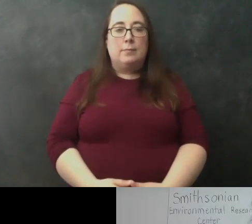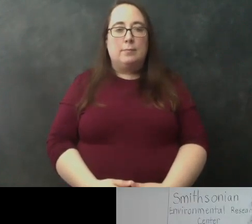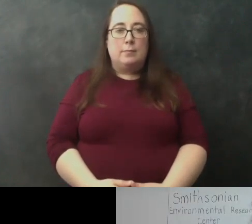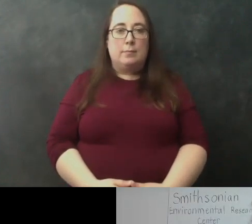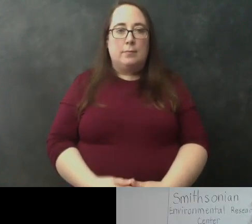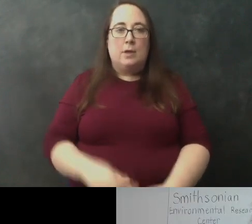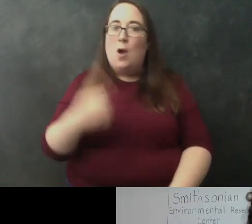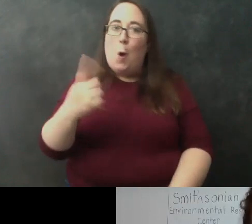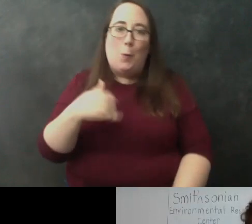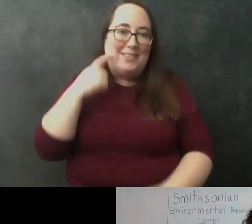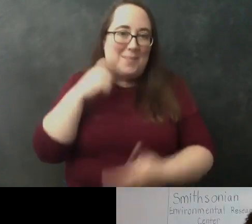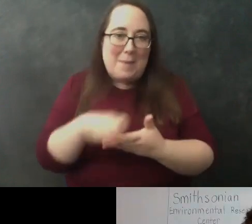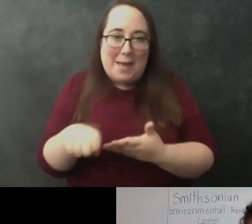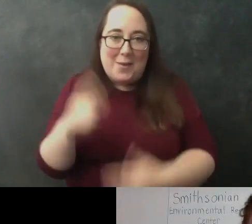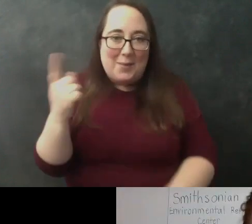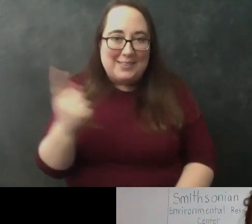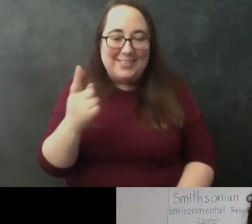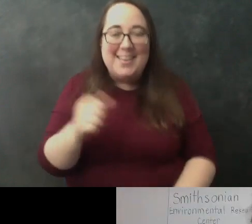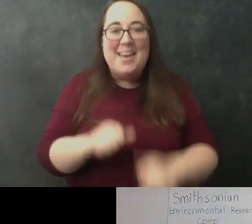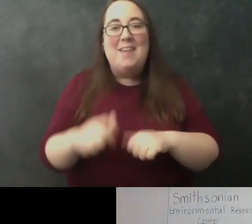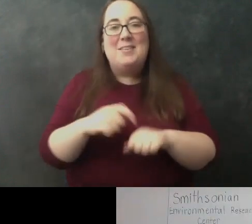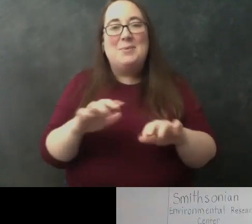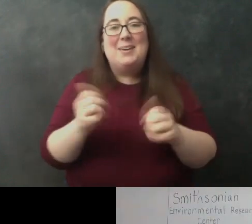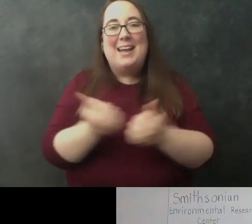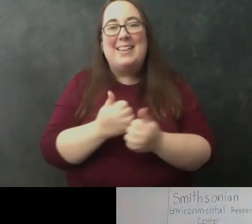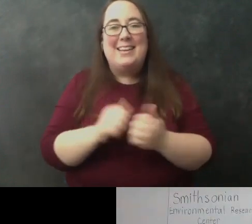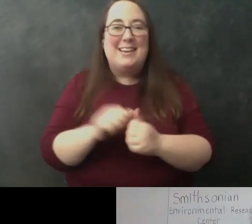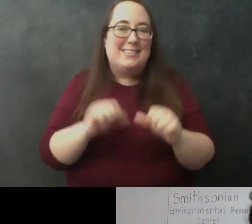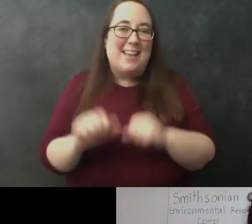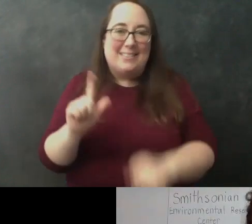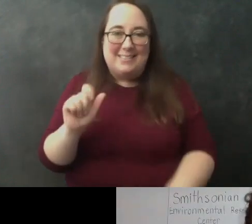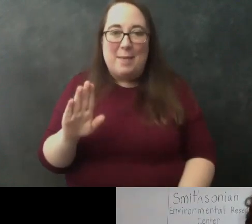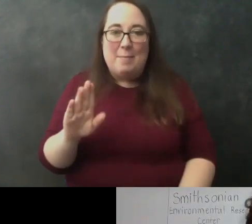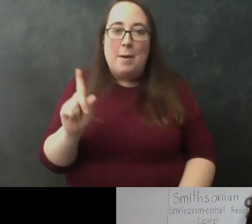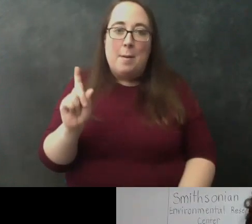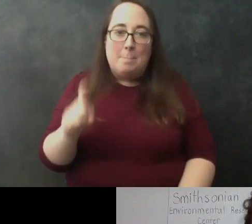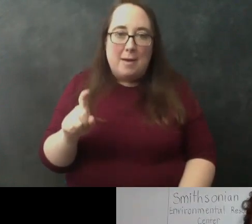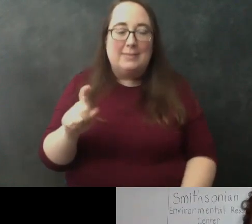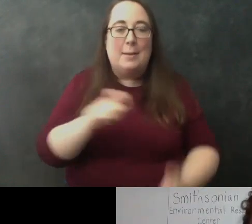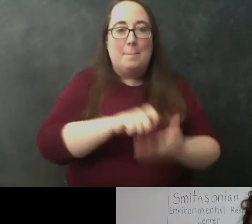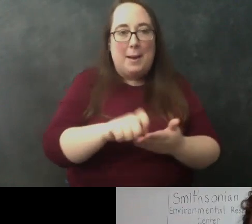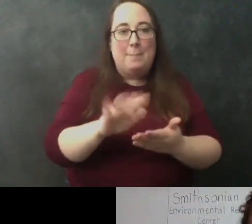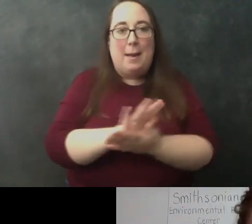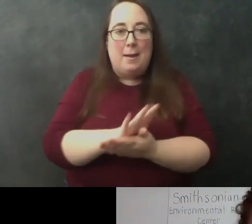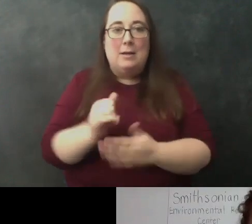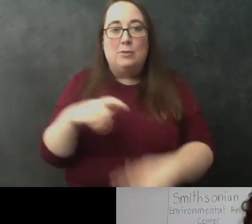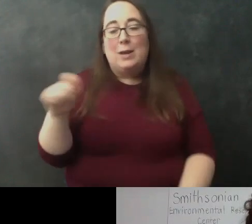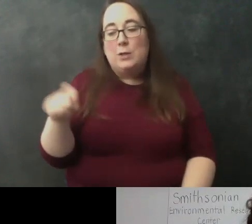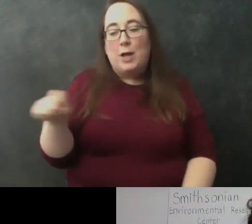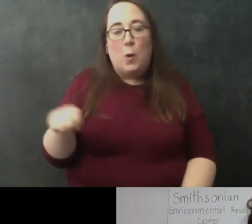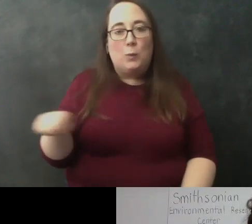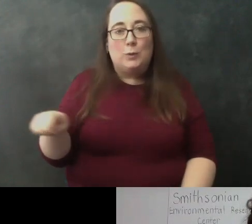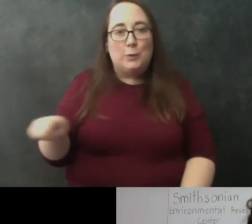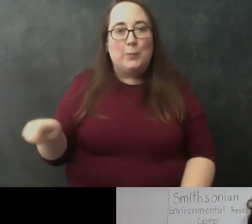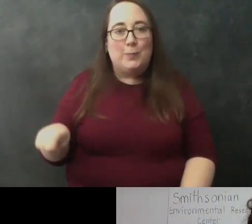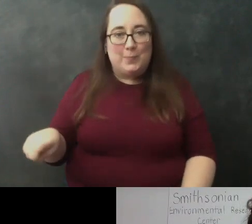always have a pen because every time you're doing anything in a science lab you have to be able to have pen and paper so you can take lots and lots of notes not